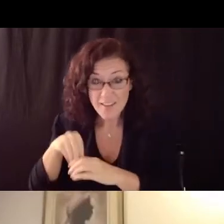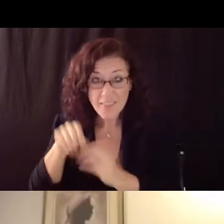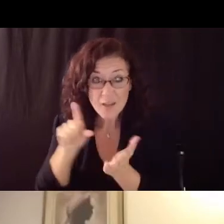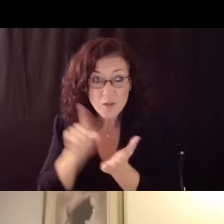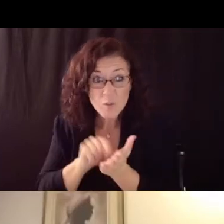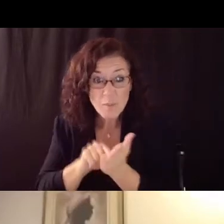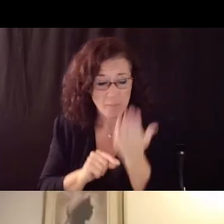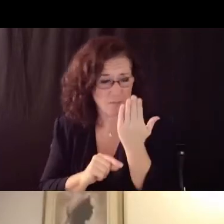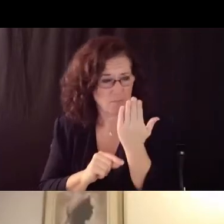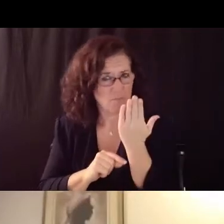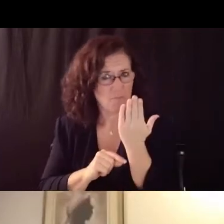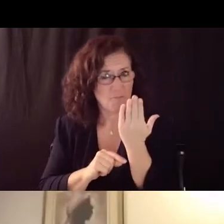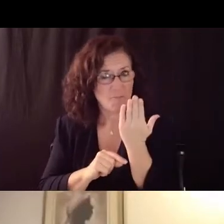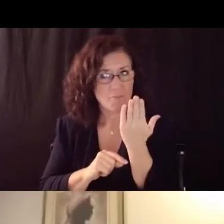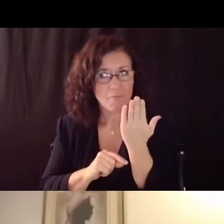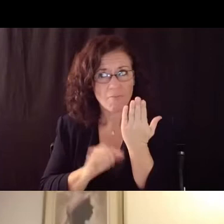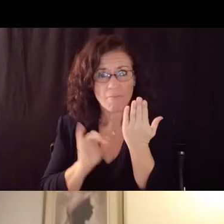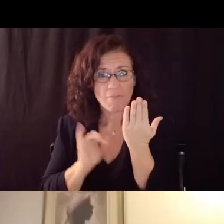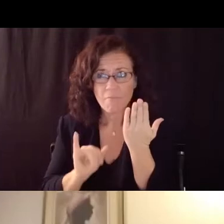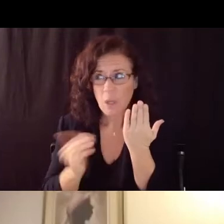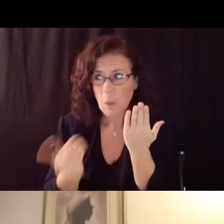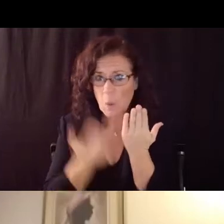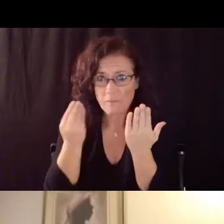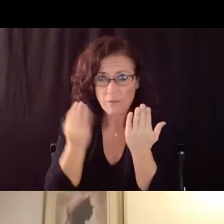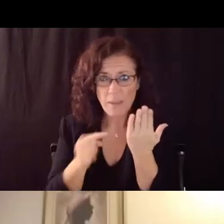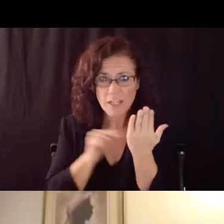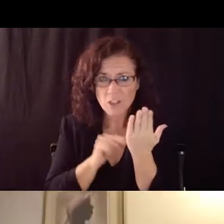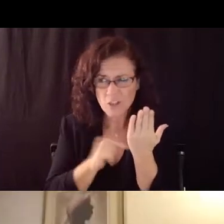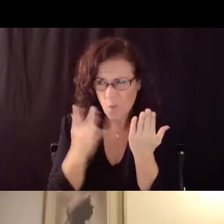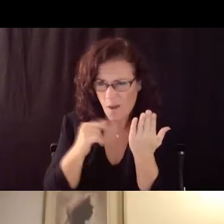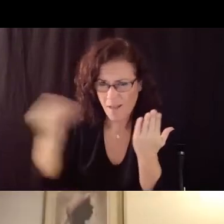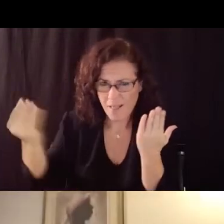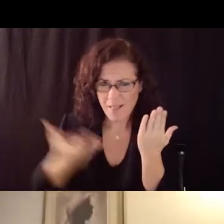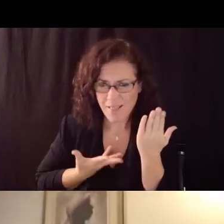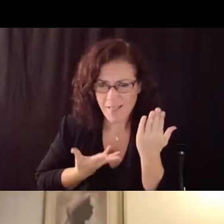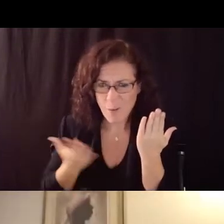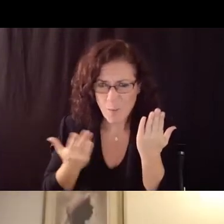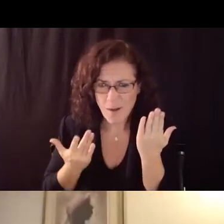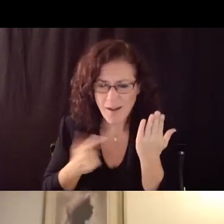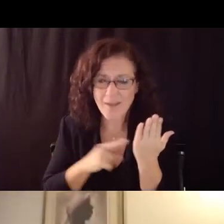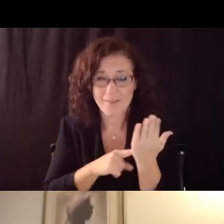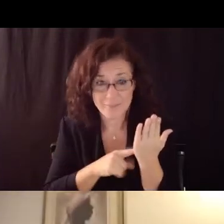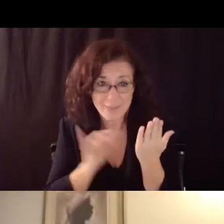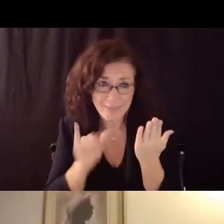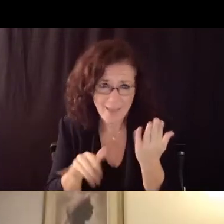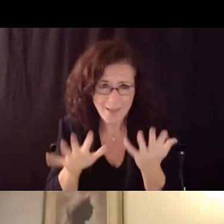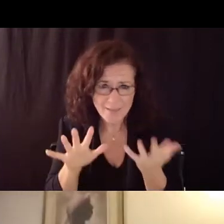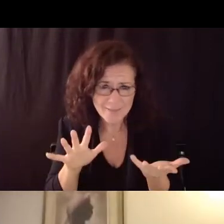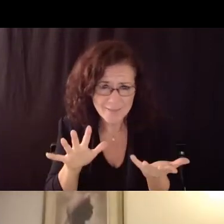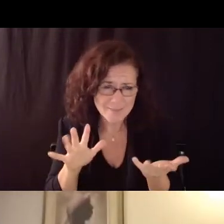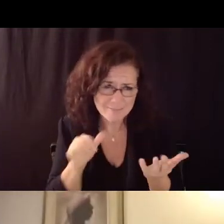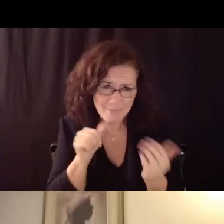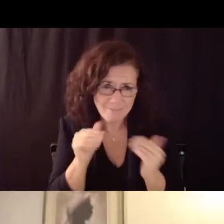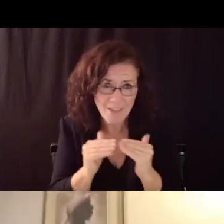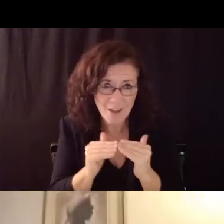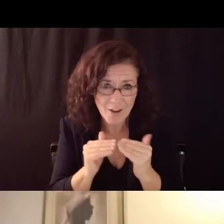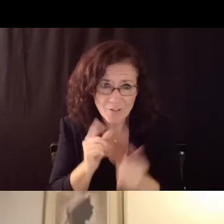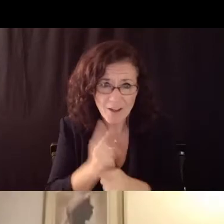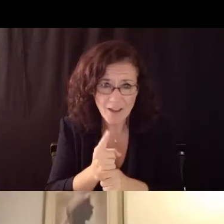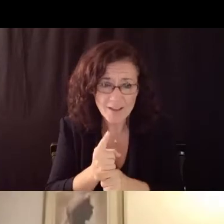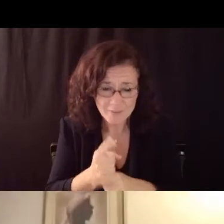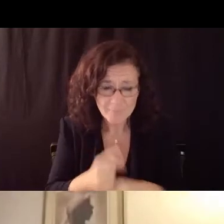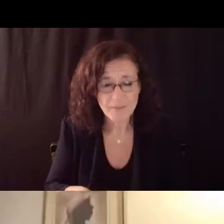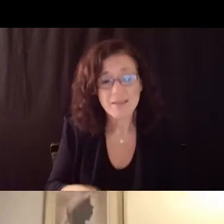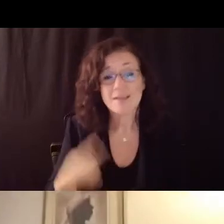uh need to let you know that we have a teacher advisory group with which we met with this afternoon uh that's giving